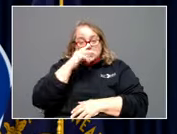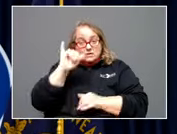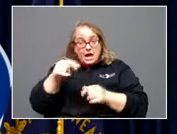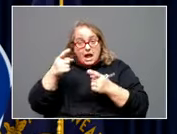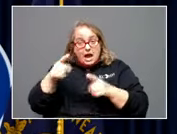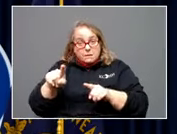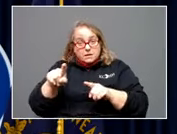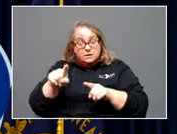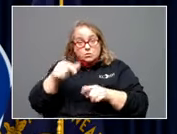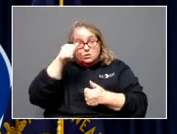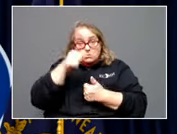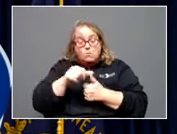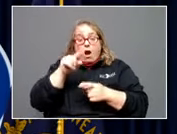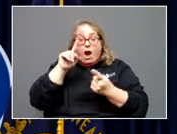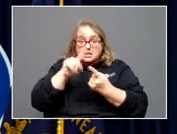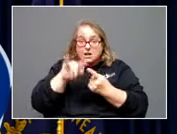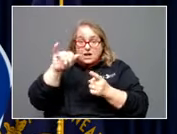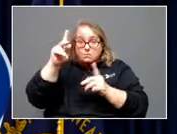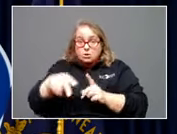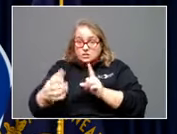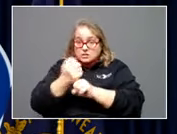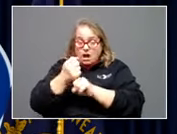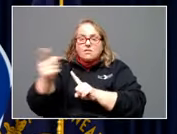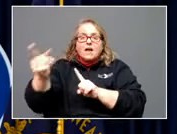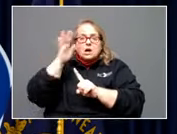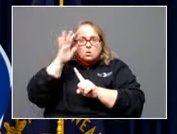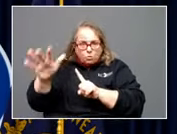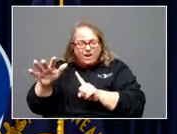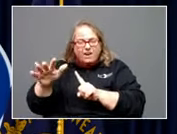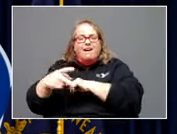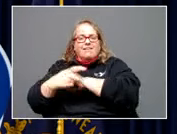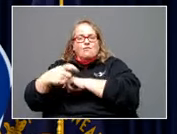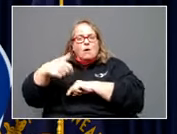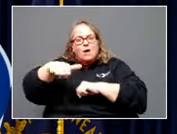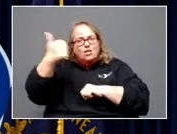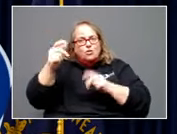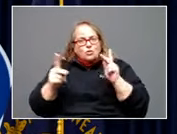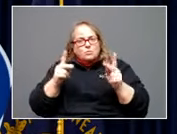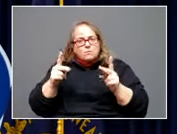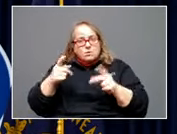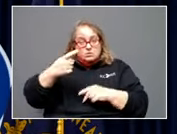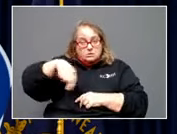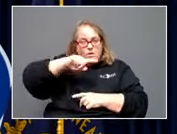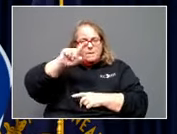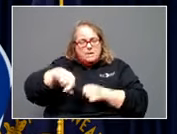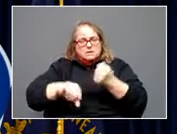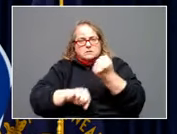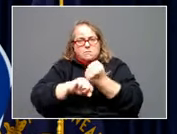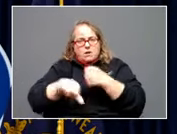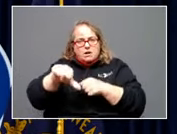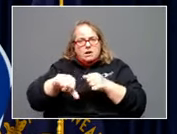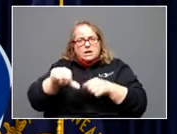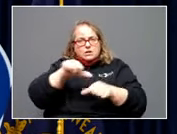that person is caught, they're going to try to prey on other people. So together, we're really helping out each other. Together,